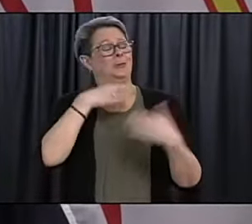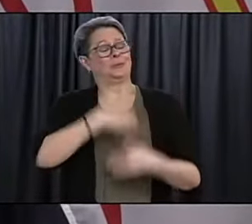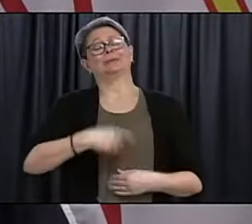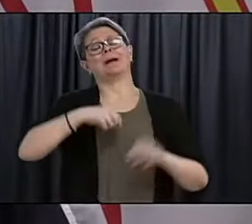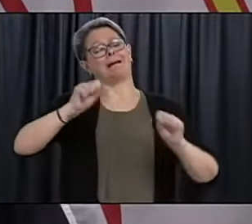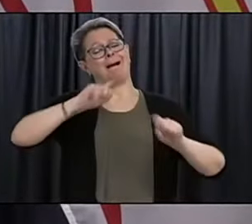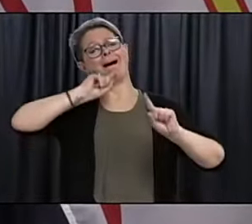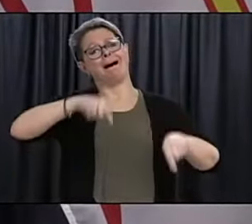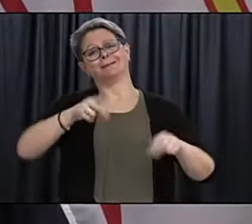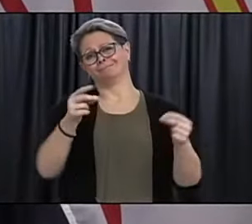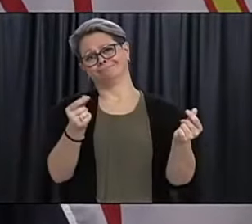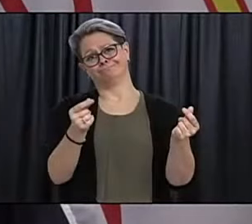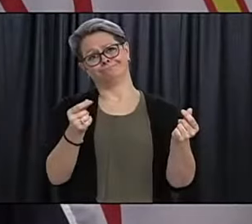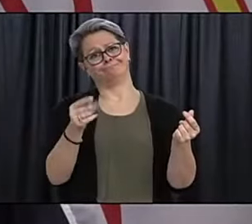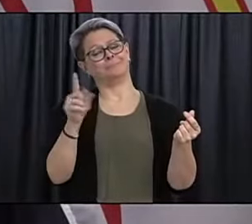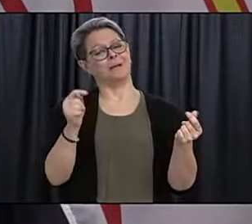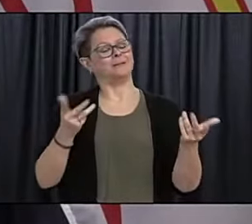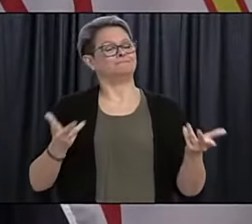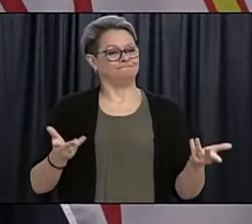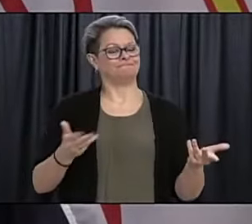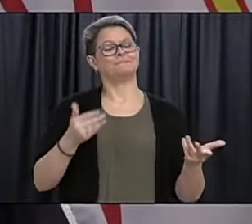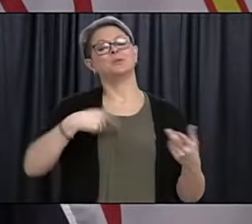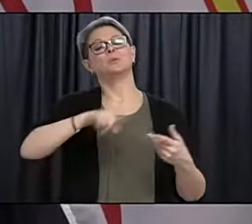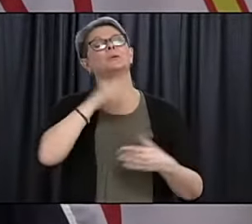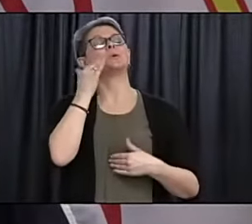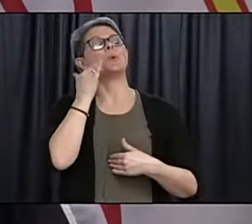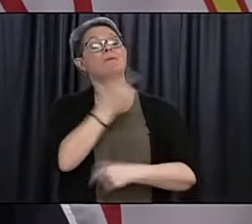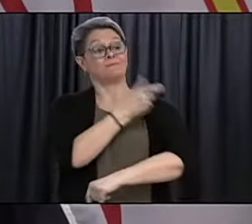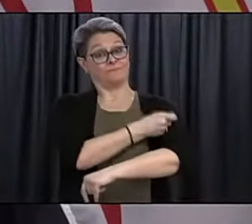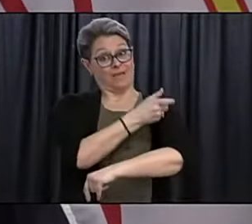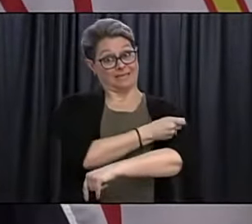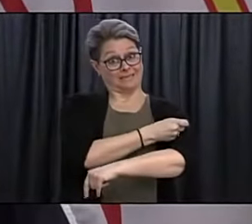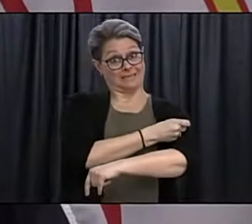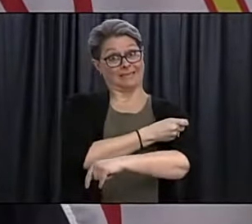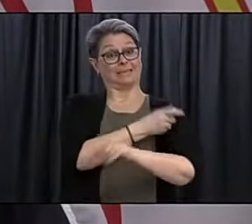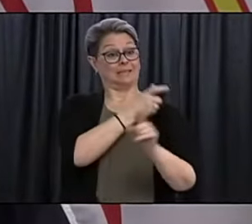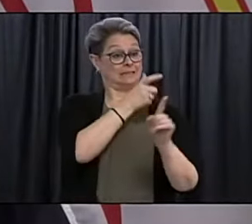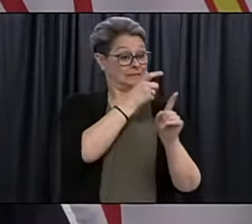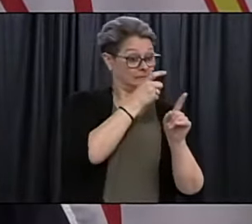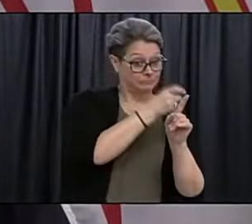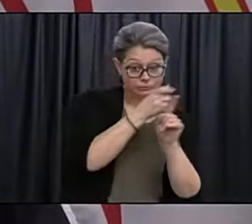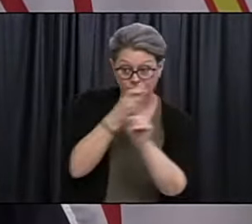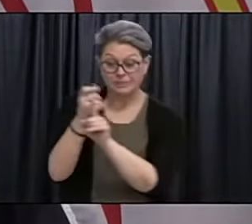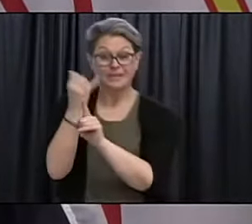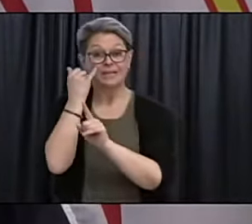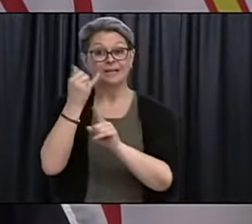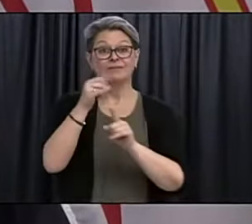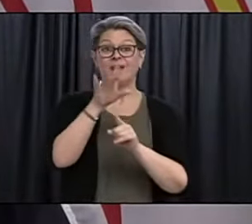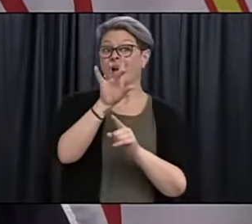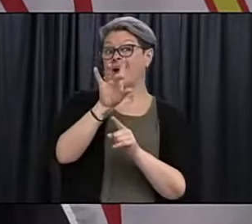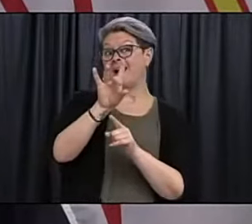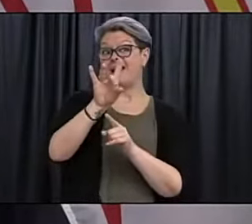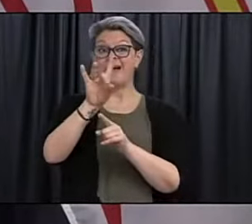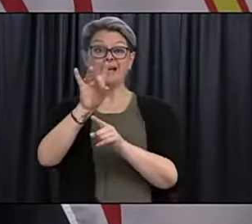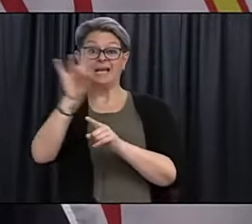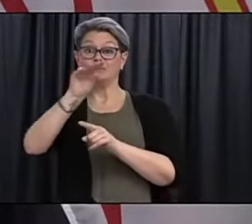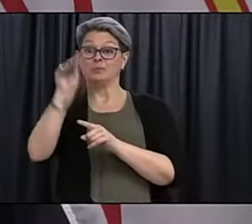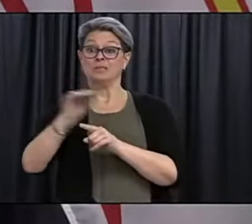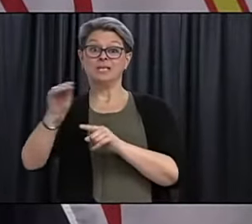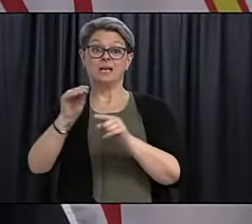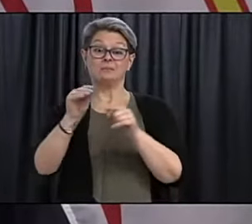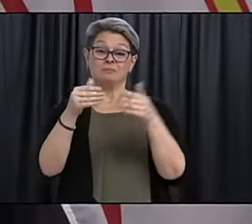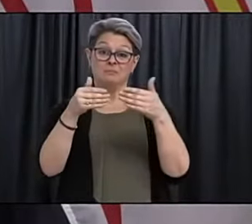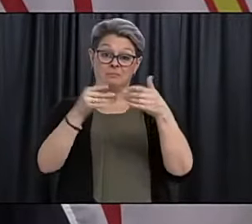what we know about vaccines, mean, the very fact, if we can have as many people who want to be protected or 88% of our population protected,